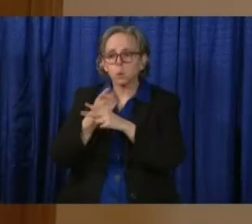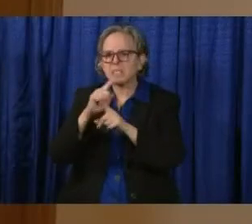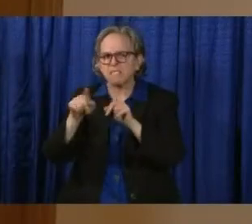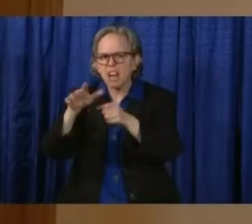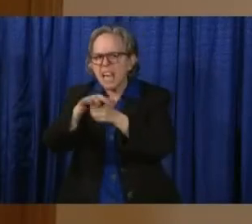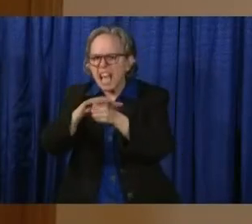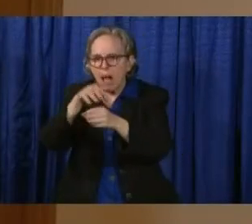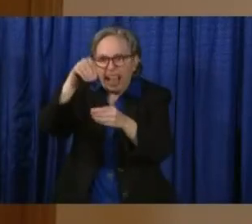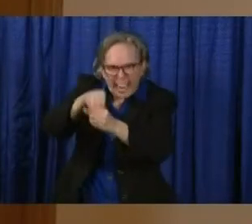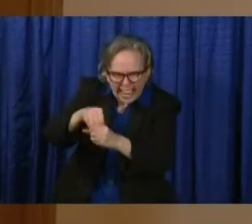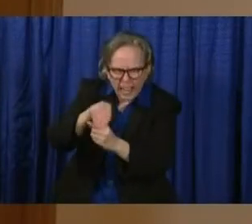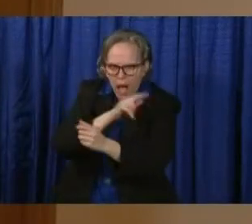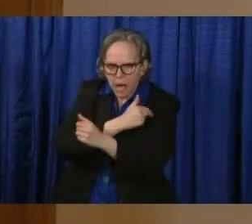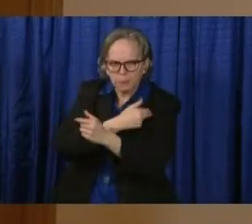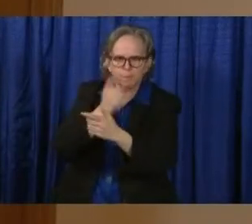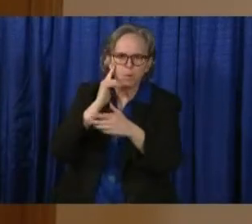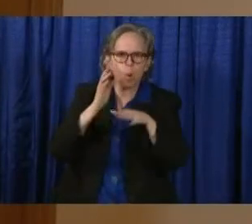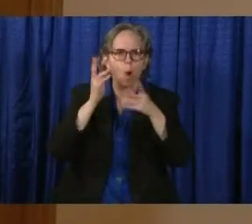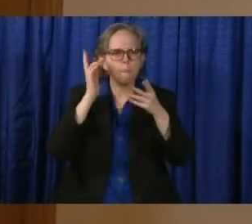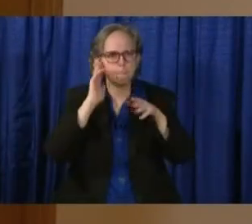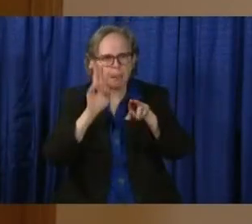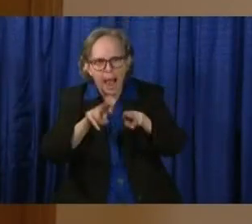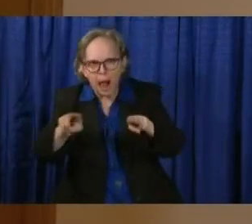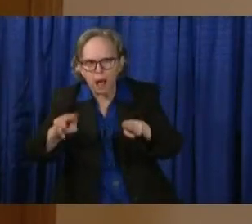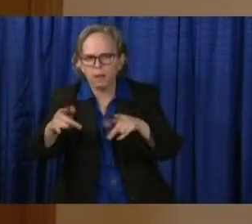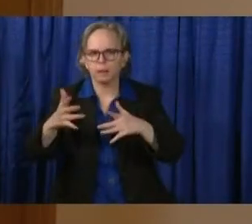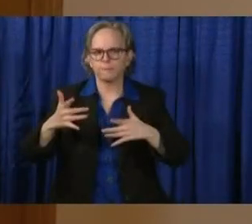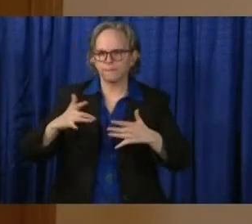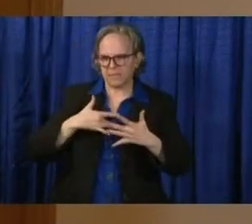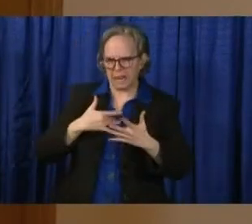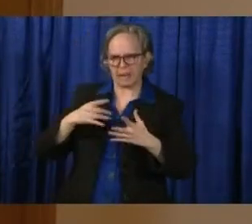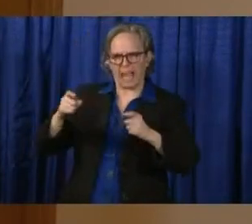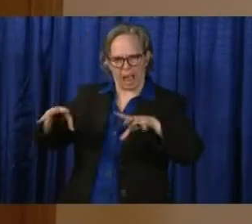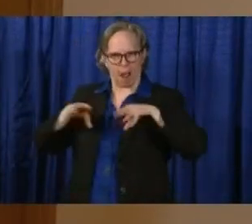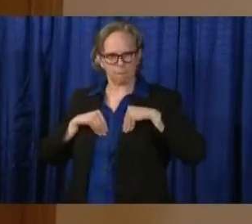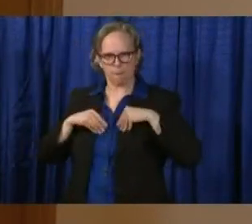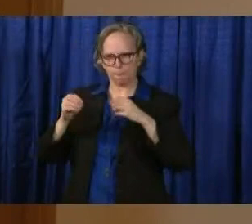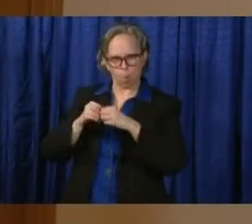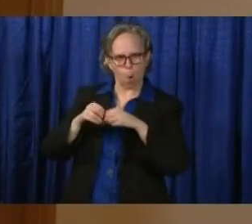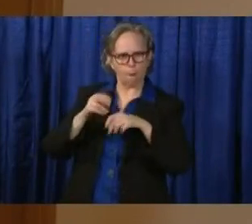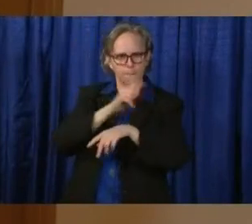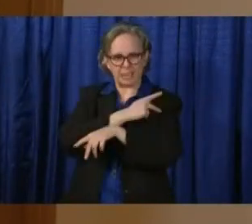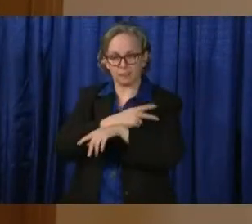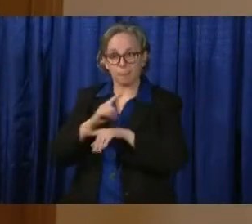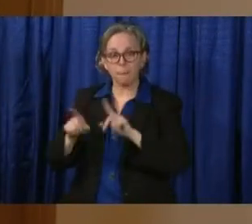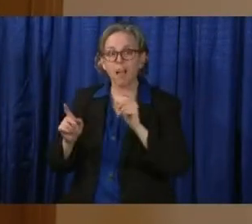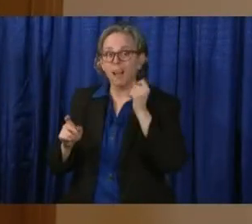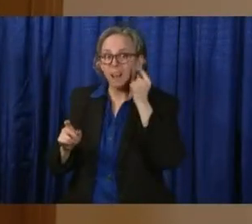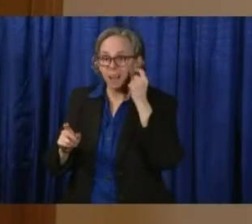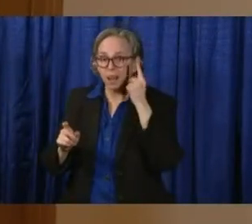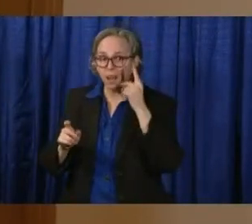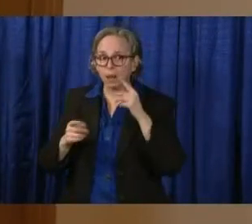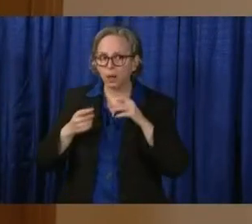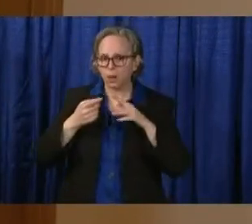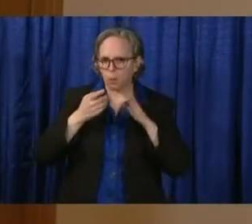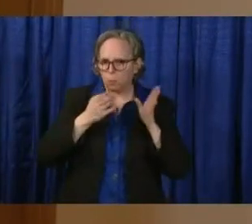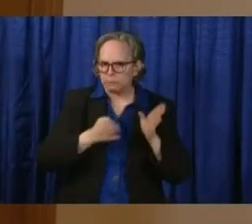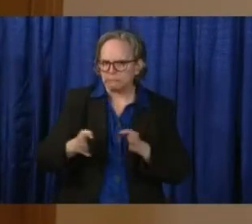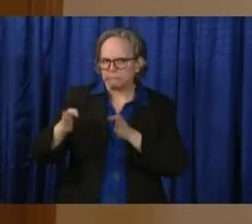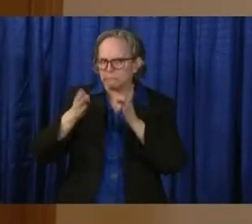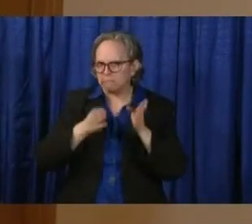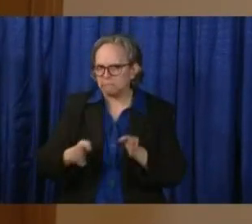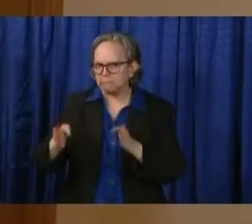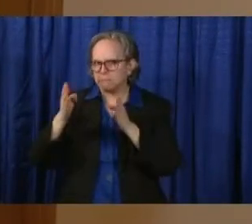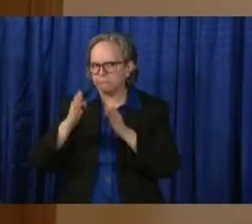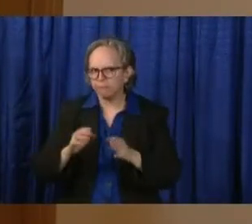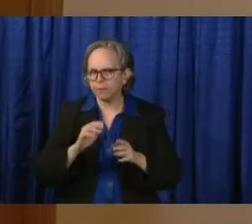So I would anticipate that it would, even though we're going to start work on convention centers, because we know that will take time, we are ways